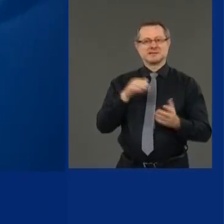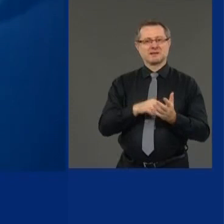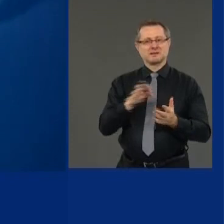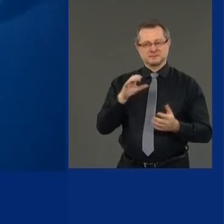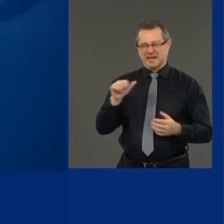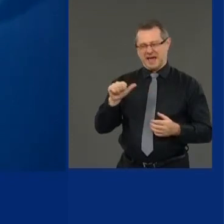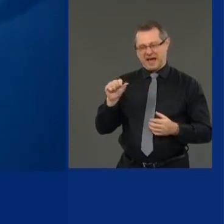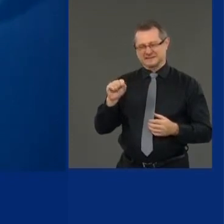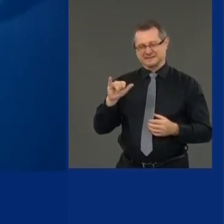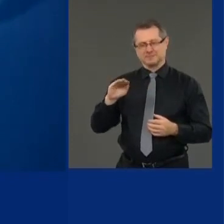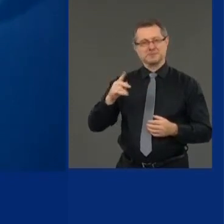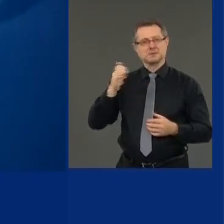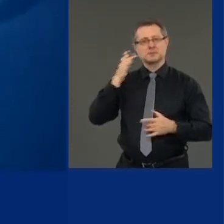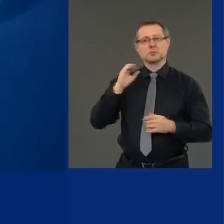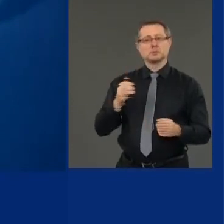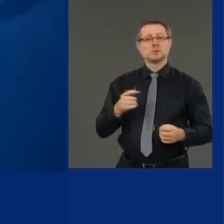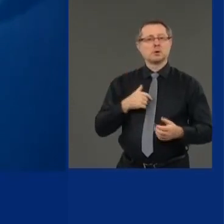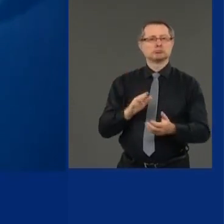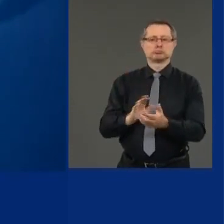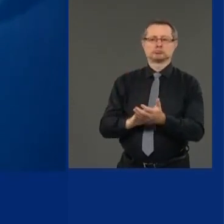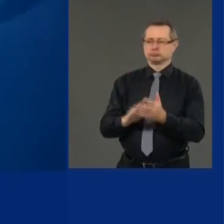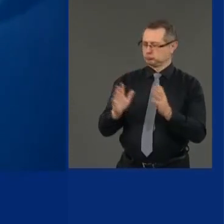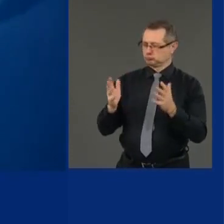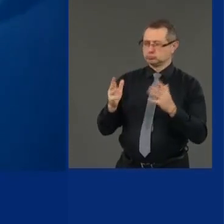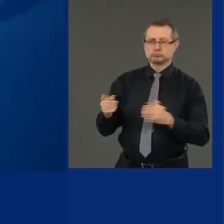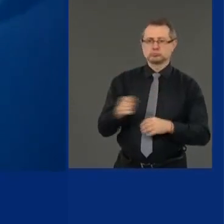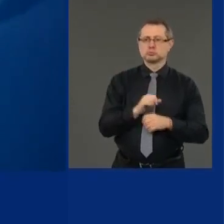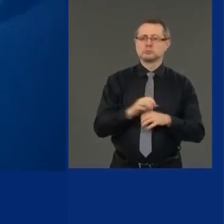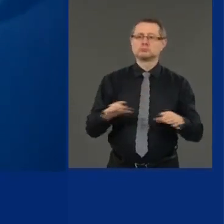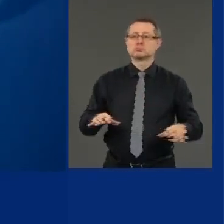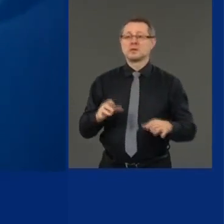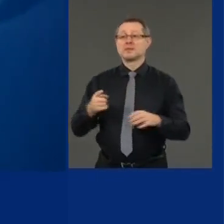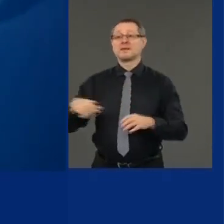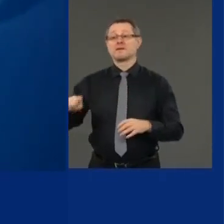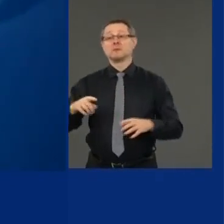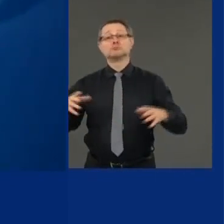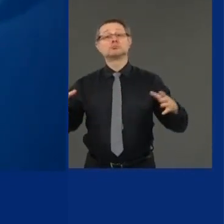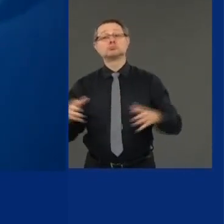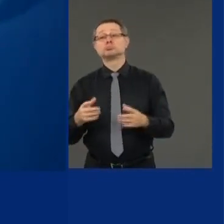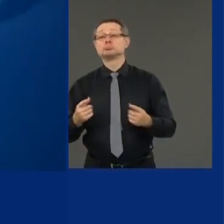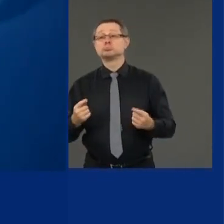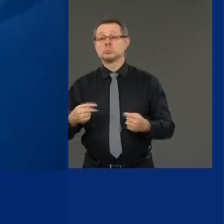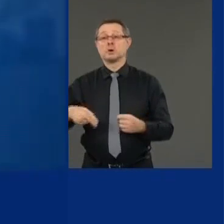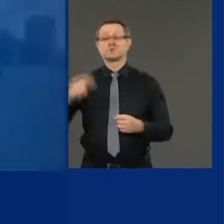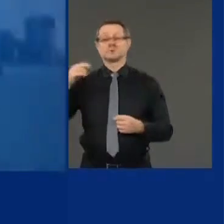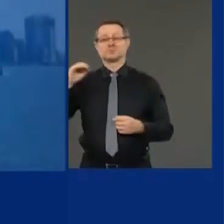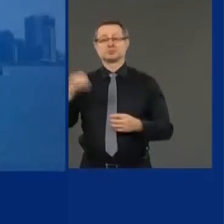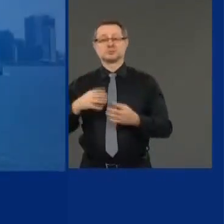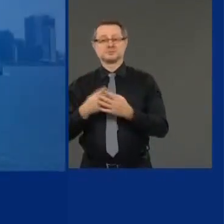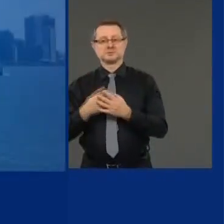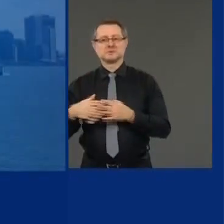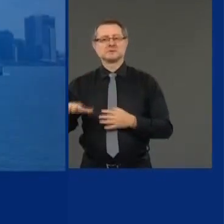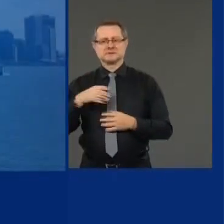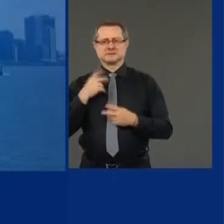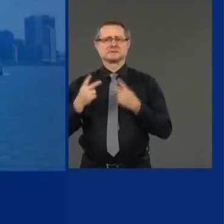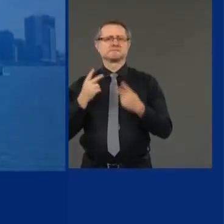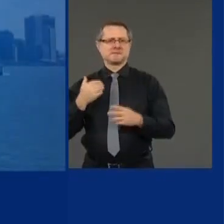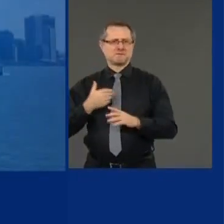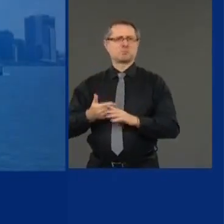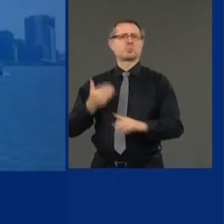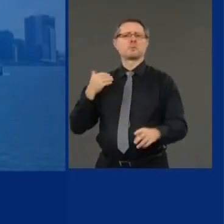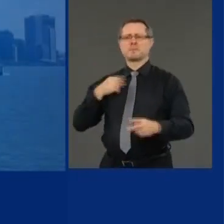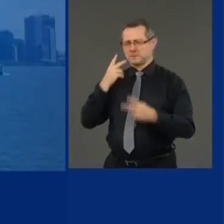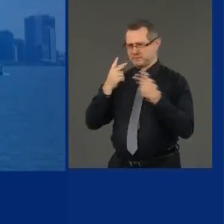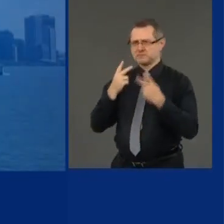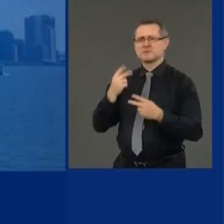job really well done because, again, these congregate facilities are where we've seen a lot of trouble. Uh, so